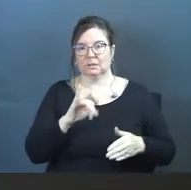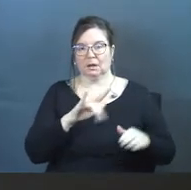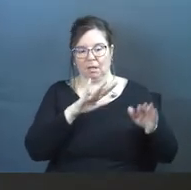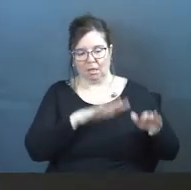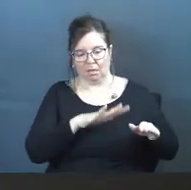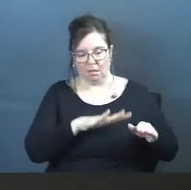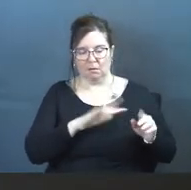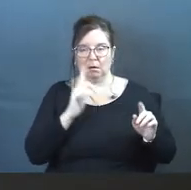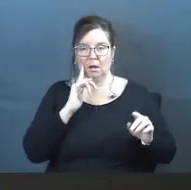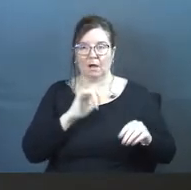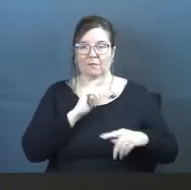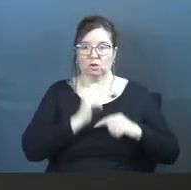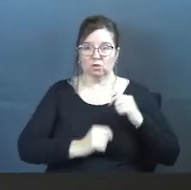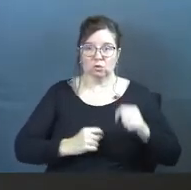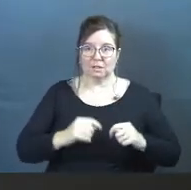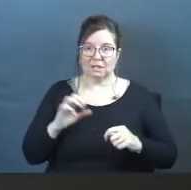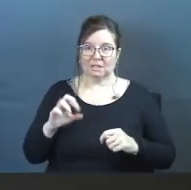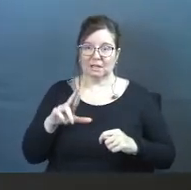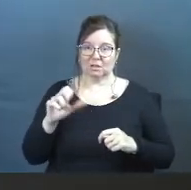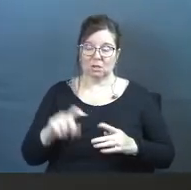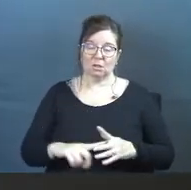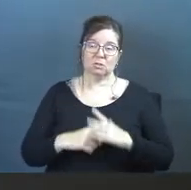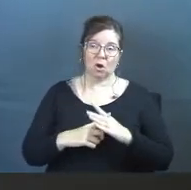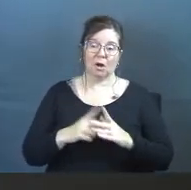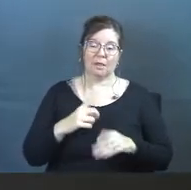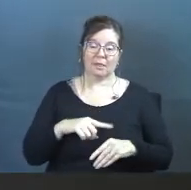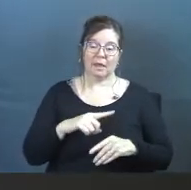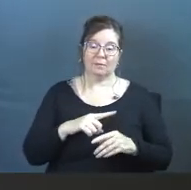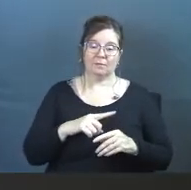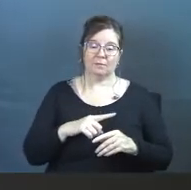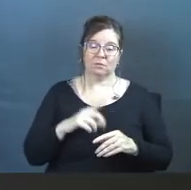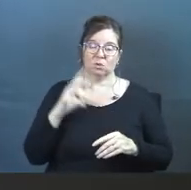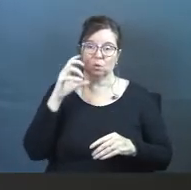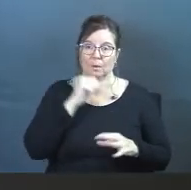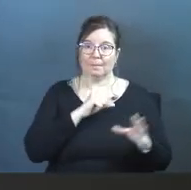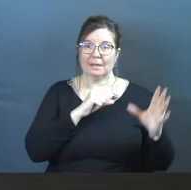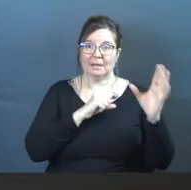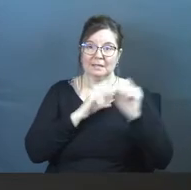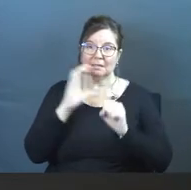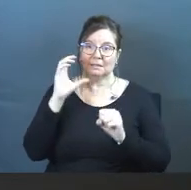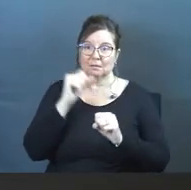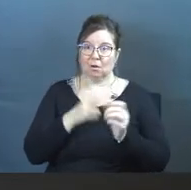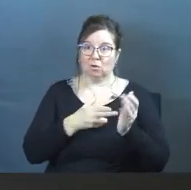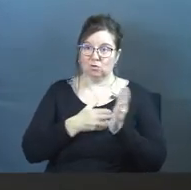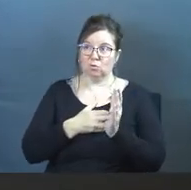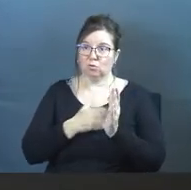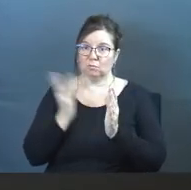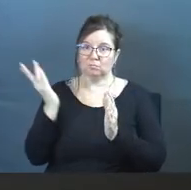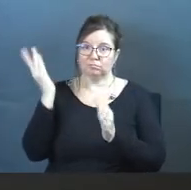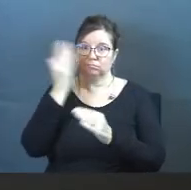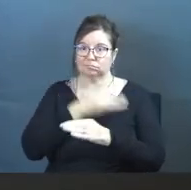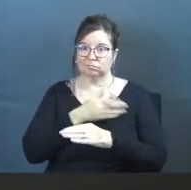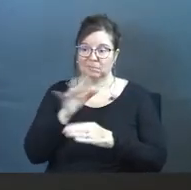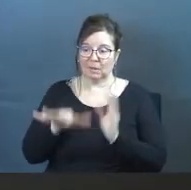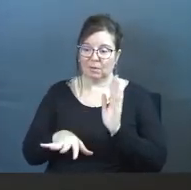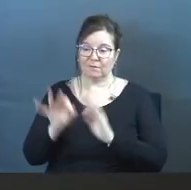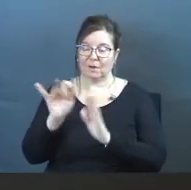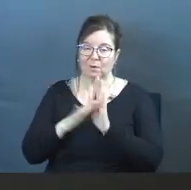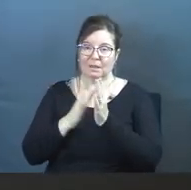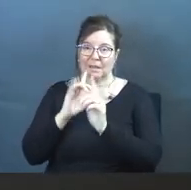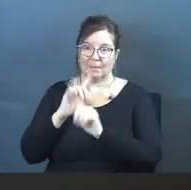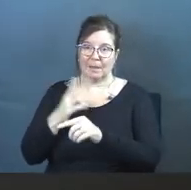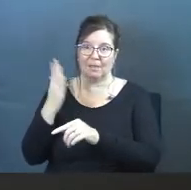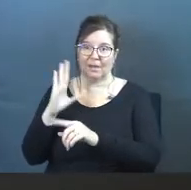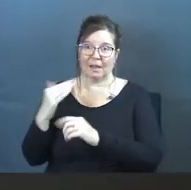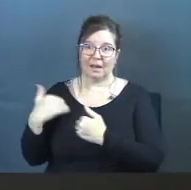mindset of the tradition of the elders that started them to miss out on truth that was found within the